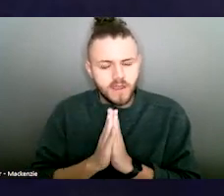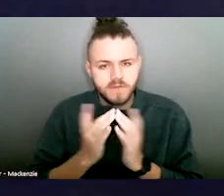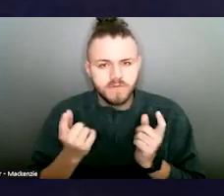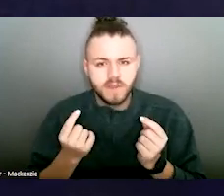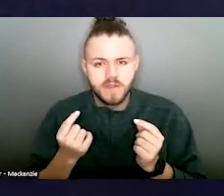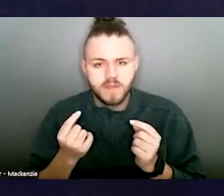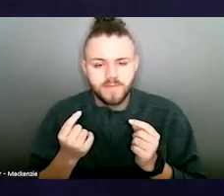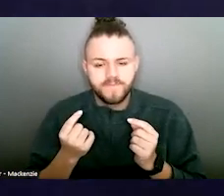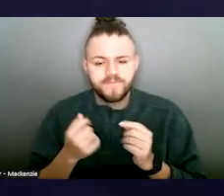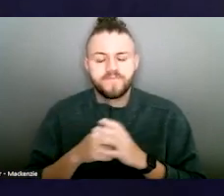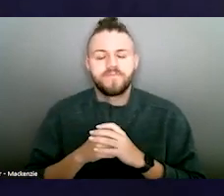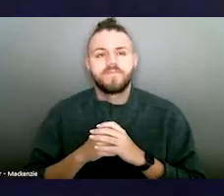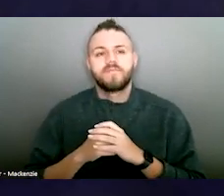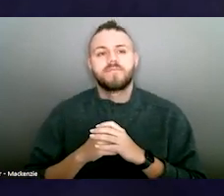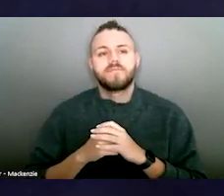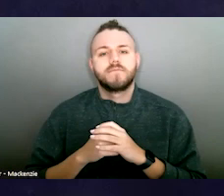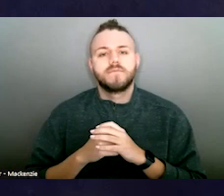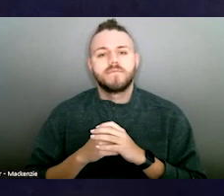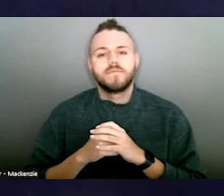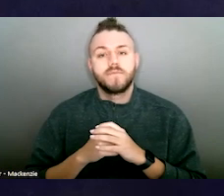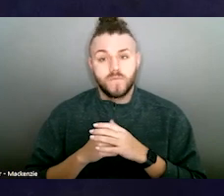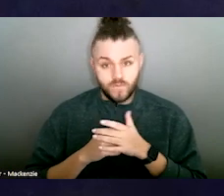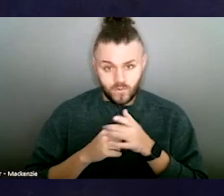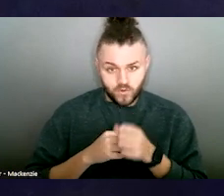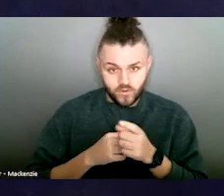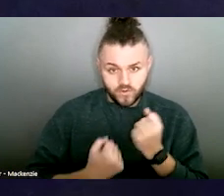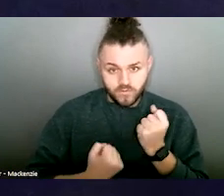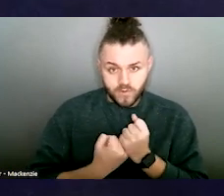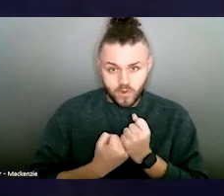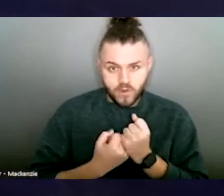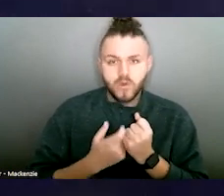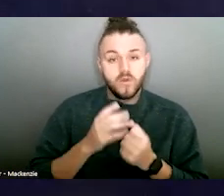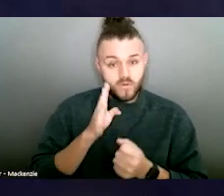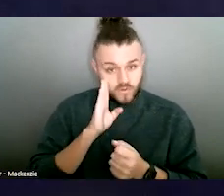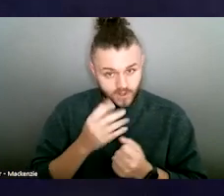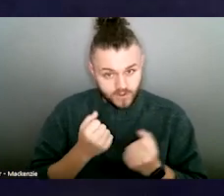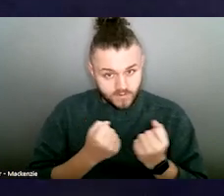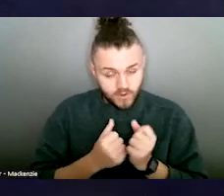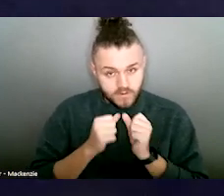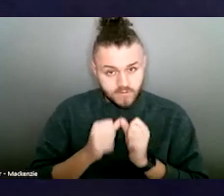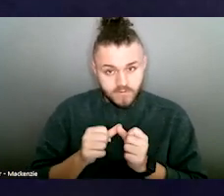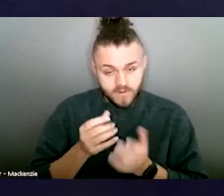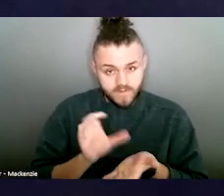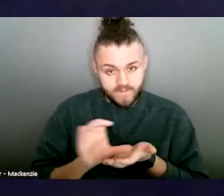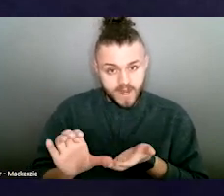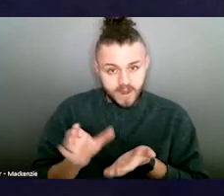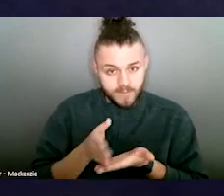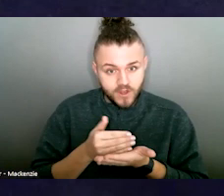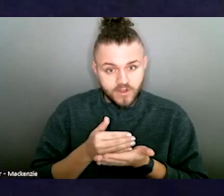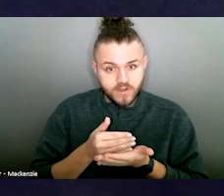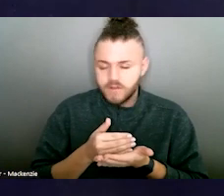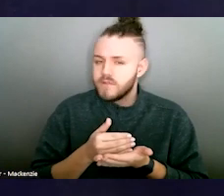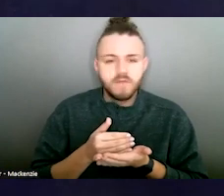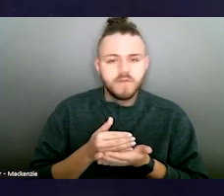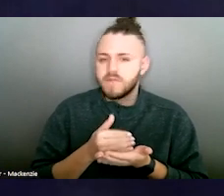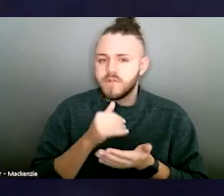today is, do you support, will you support keeping that funding in the budget? Please do